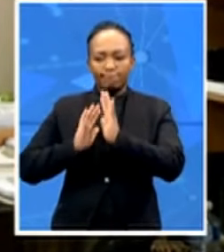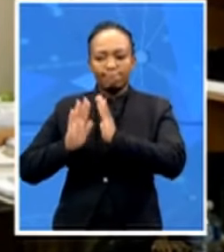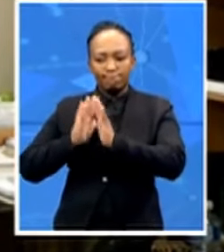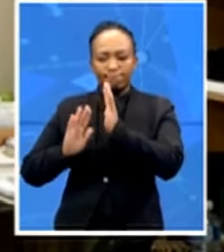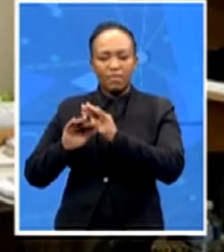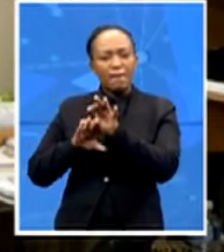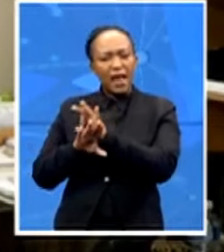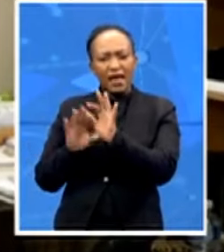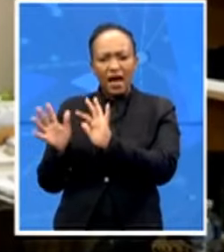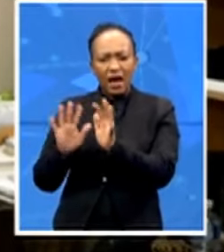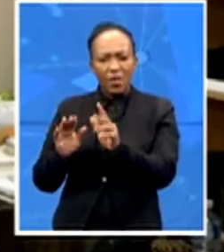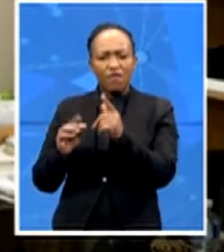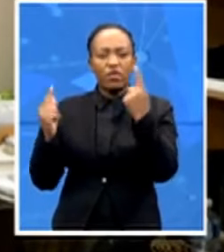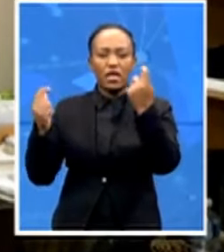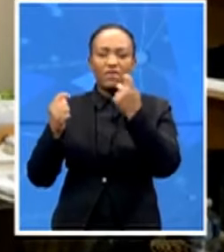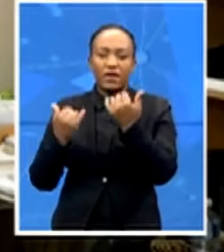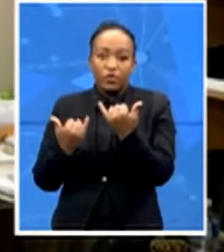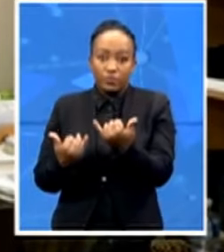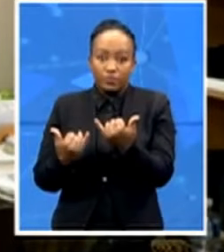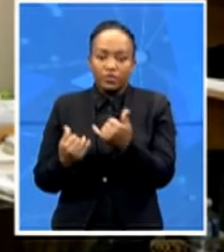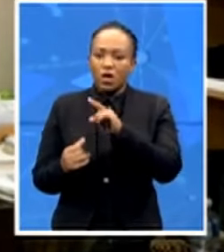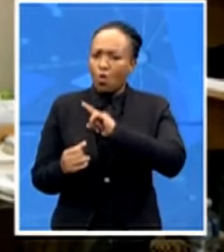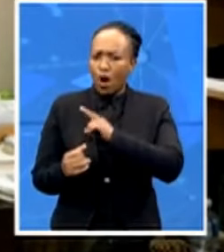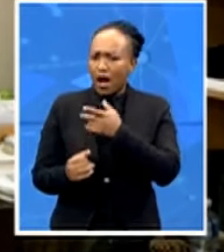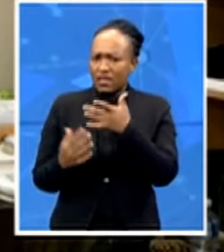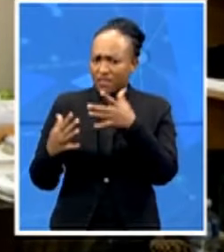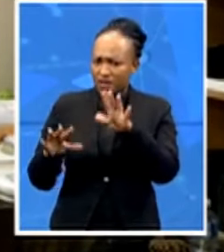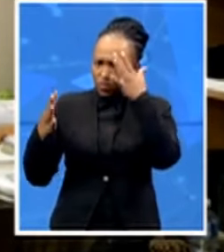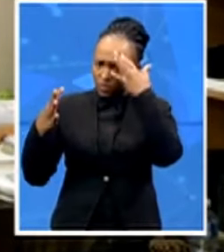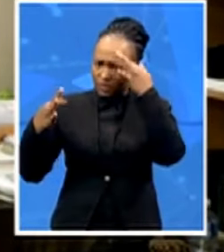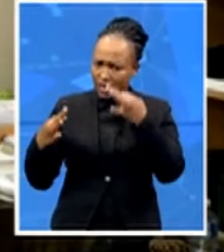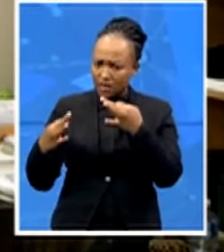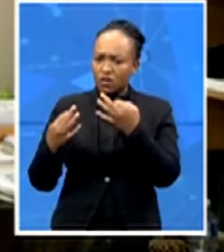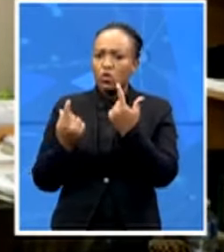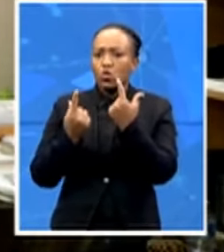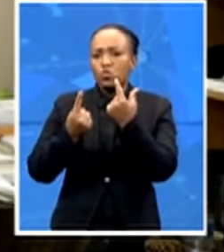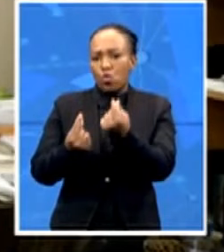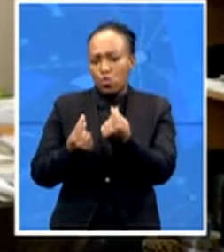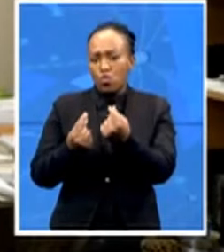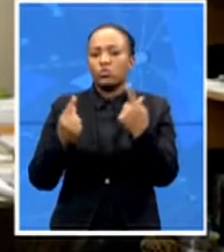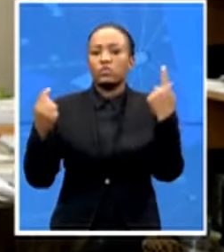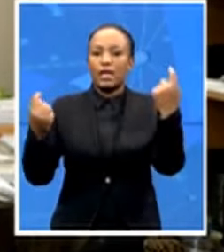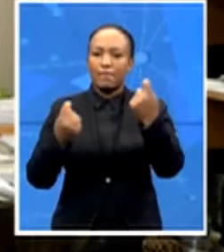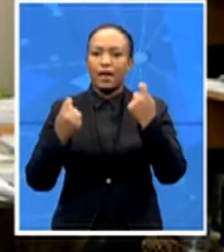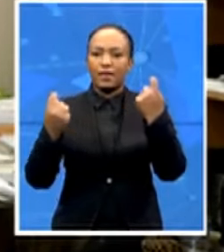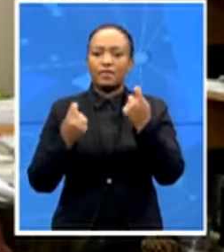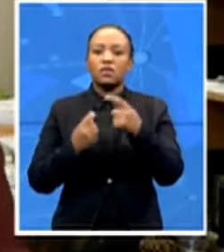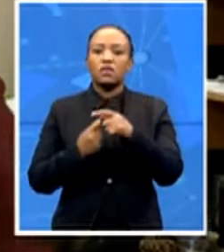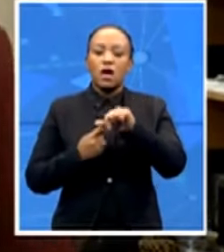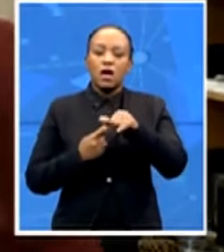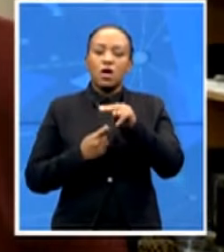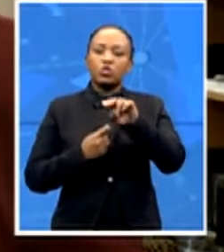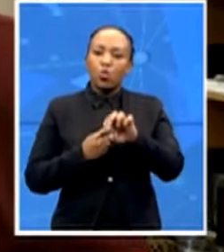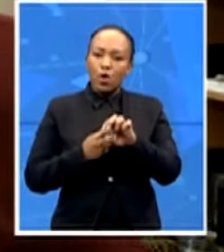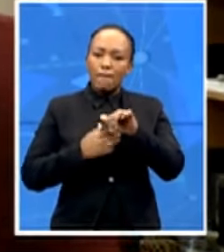also the reasons why they've decided to embark on celebrating June celebrating not just youth month but also pride